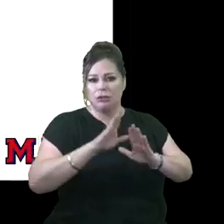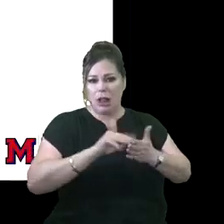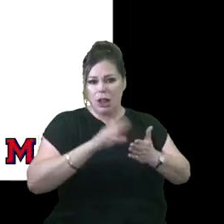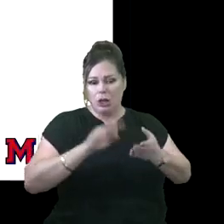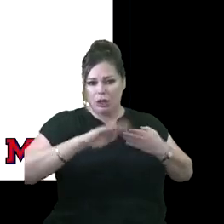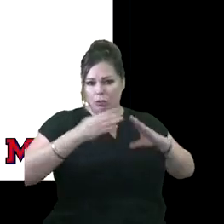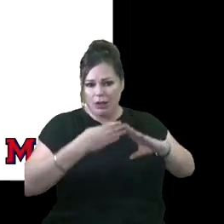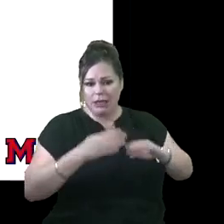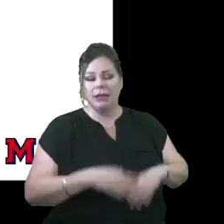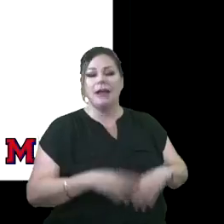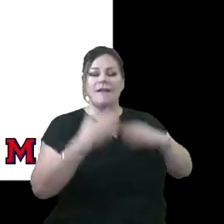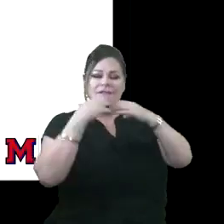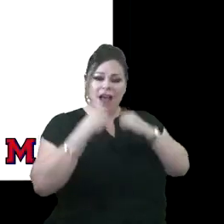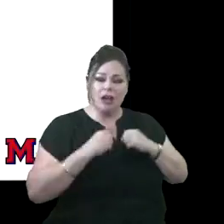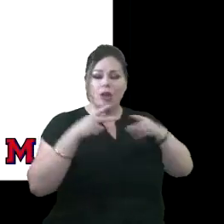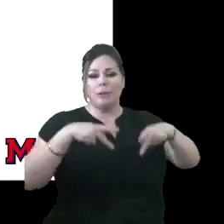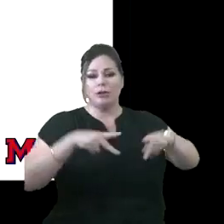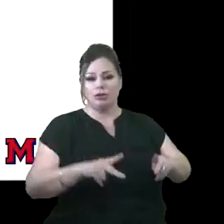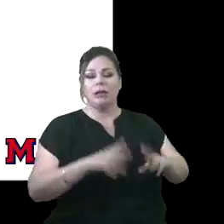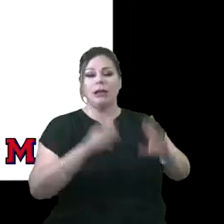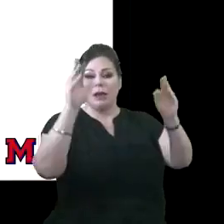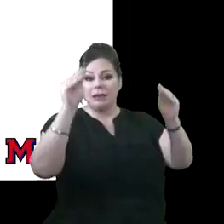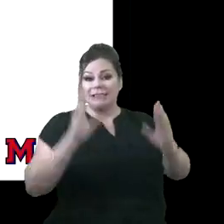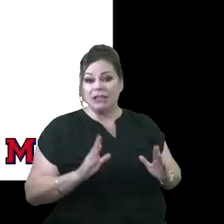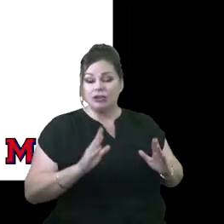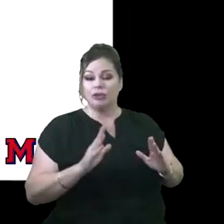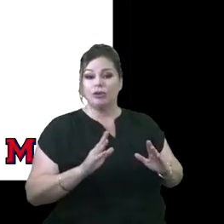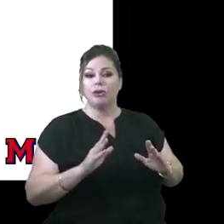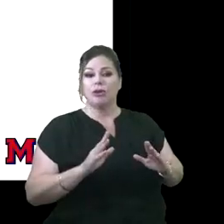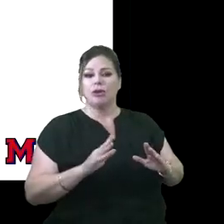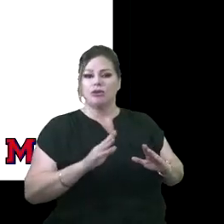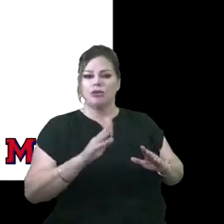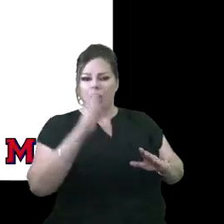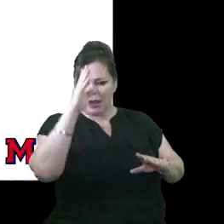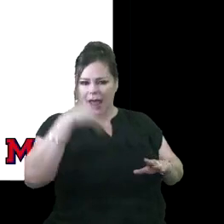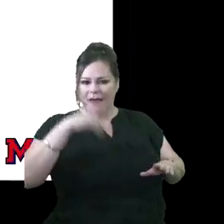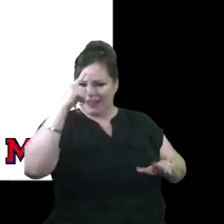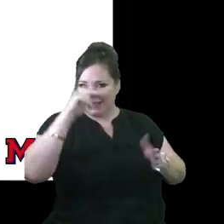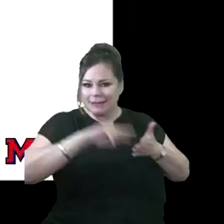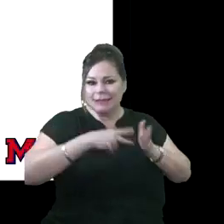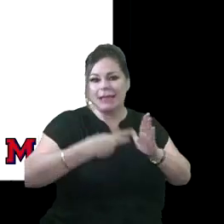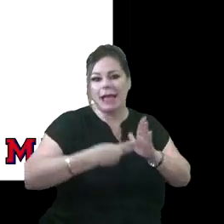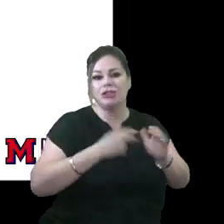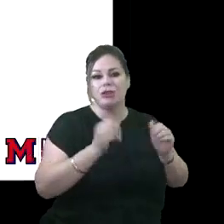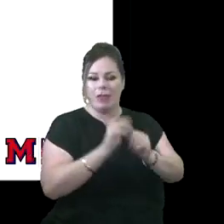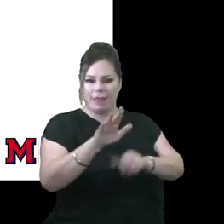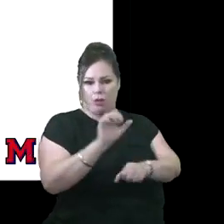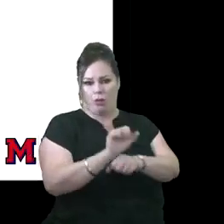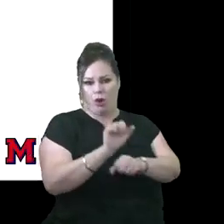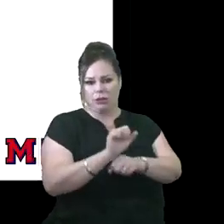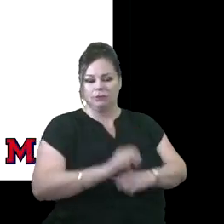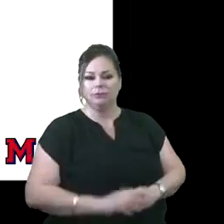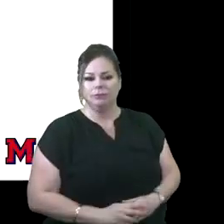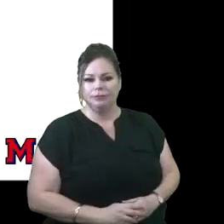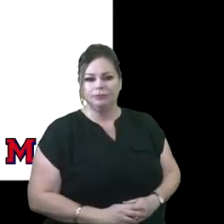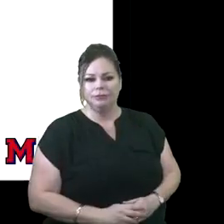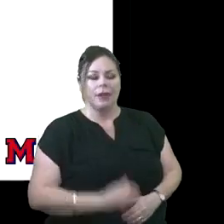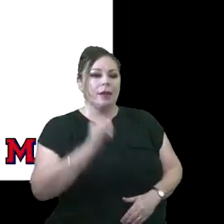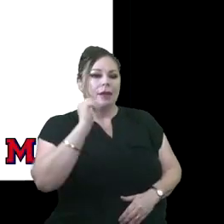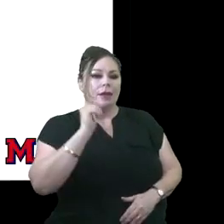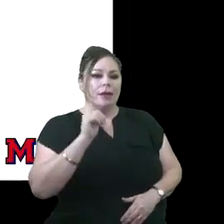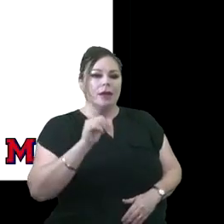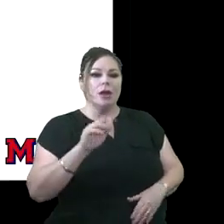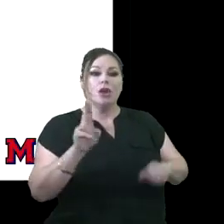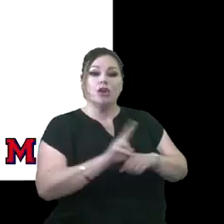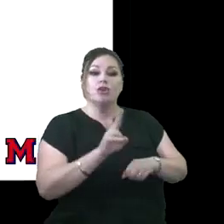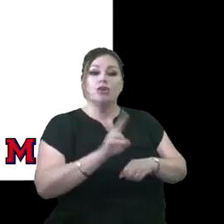value opportunities for our teachers to really be intentional around the work of really doing this data driven